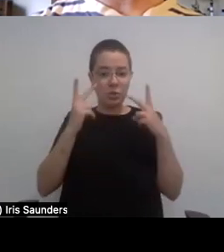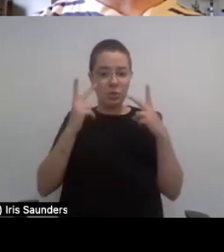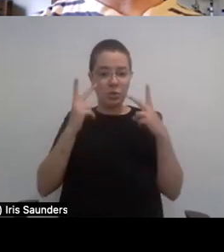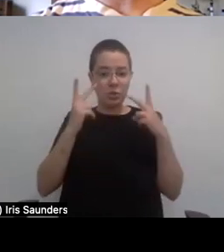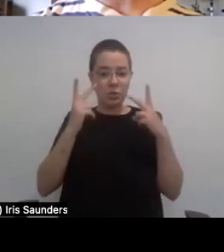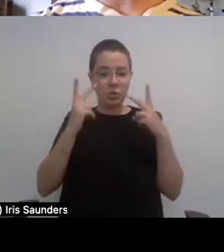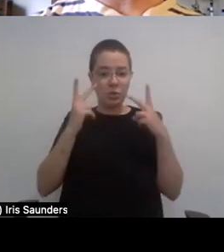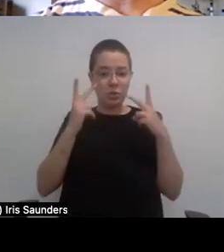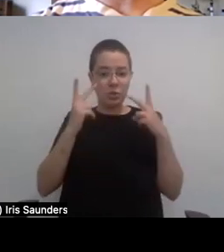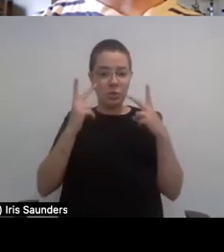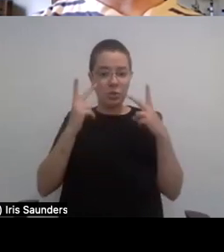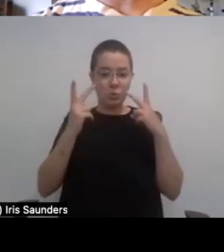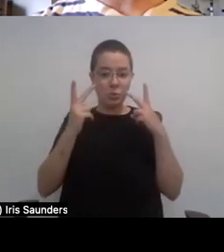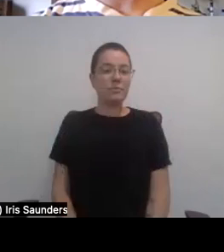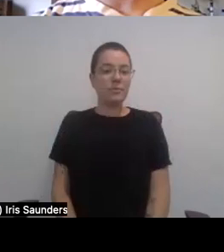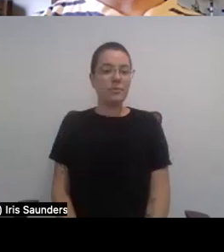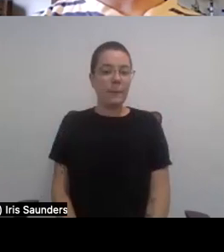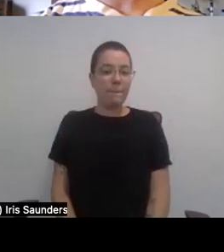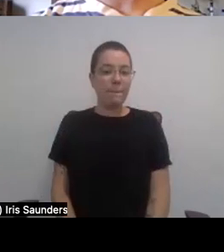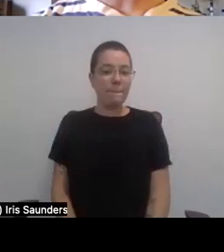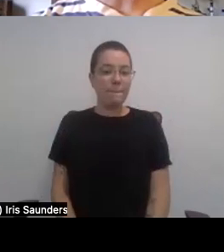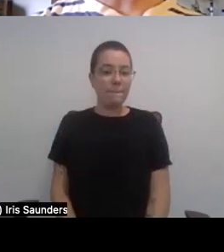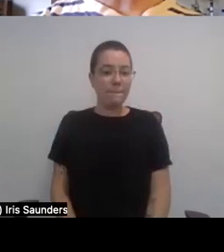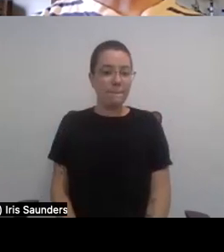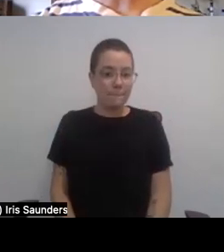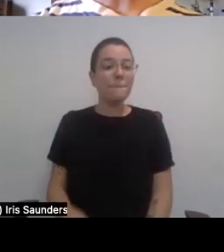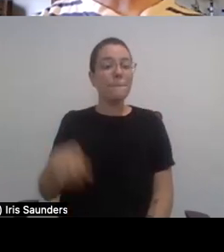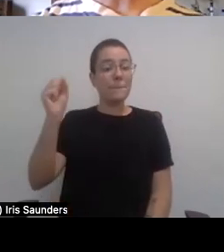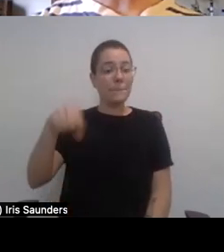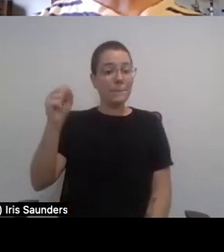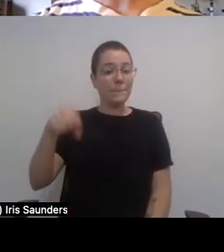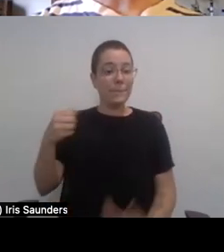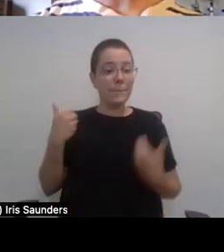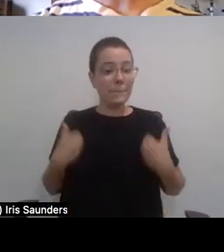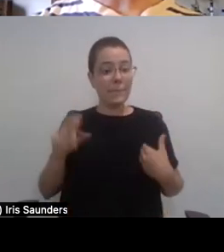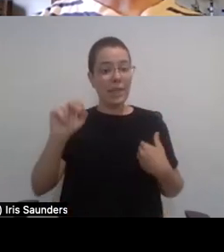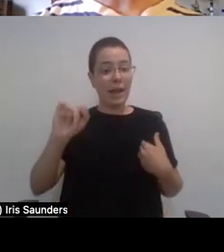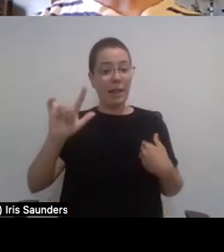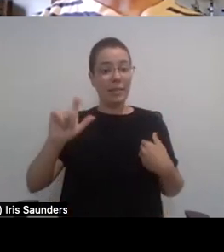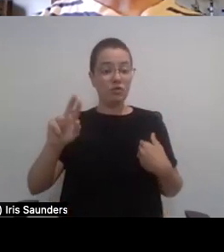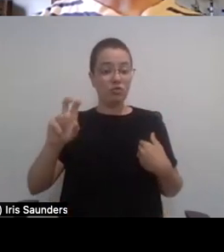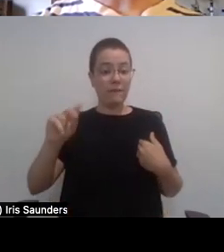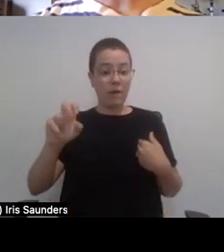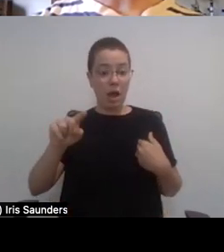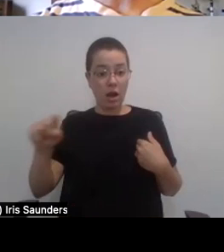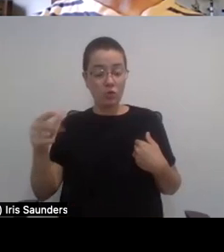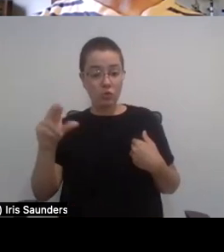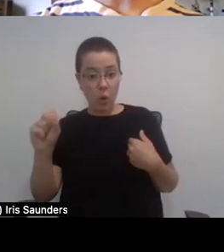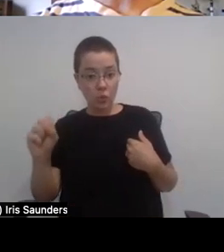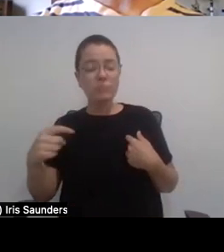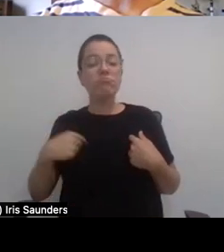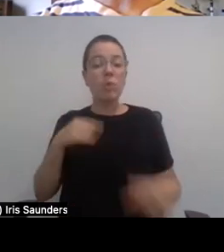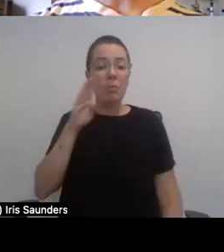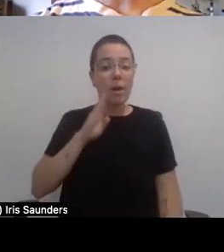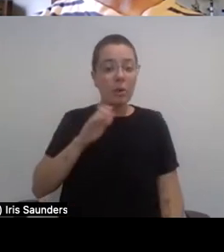Yeah, so my name is Natalie Trevon Gross. I am a brown skinned Black woman